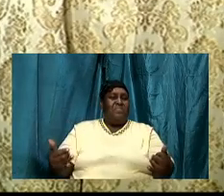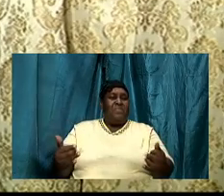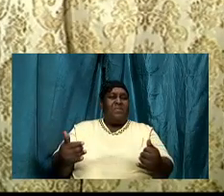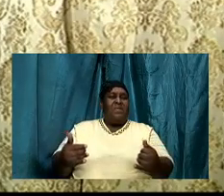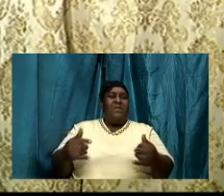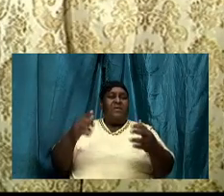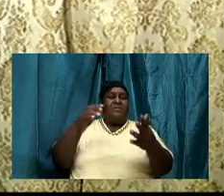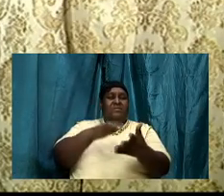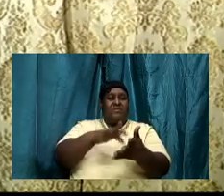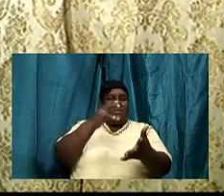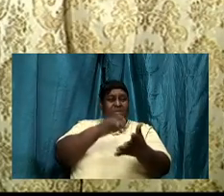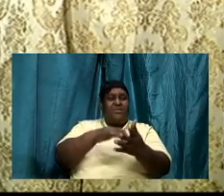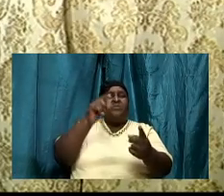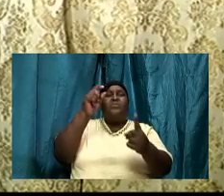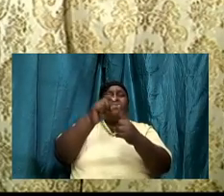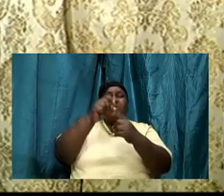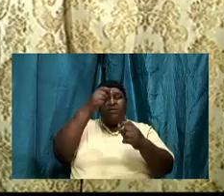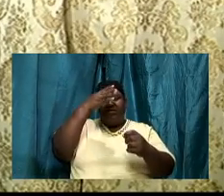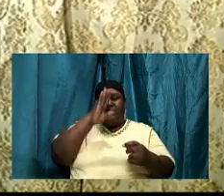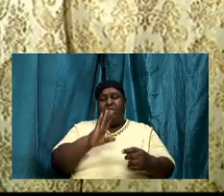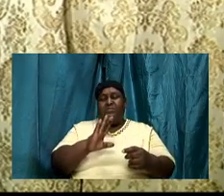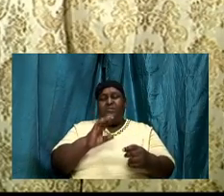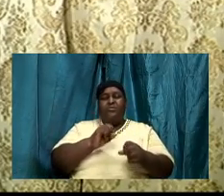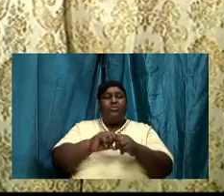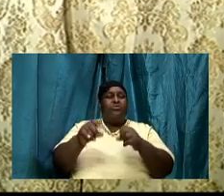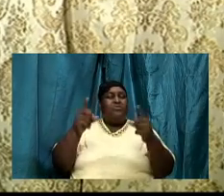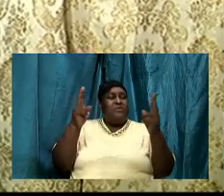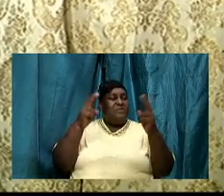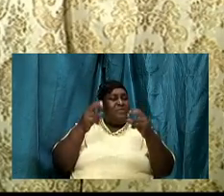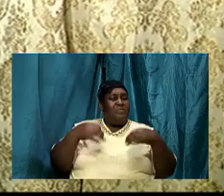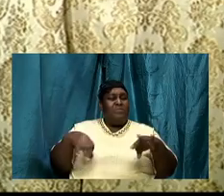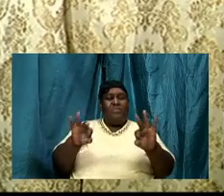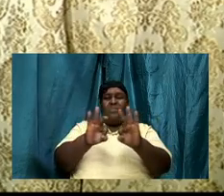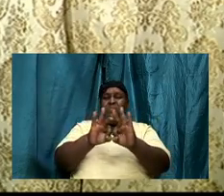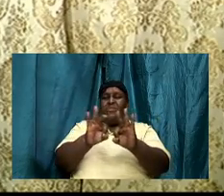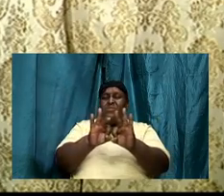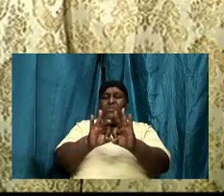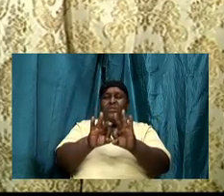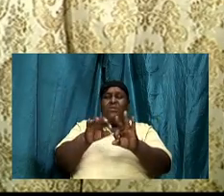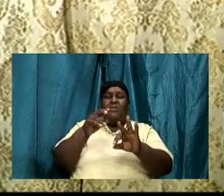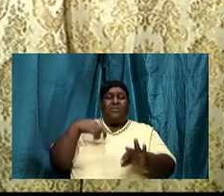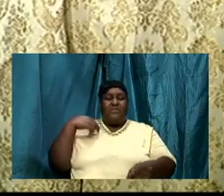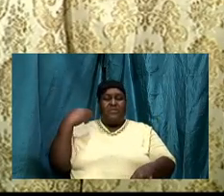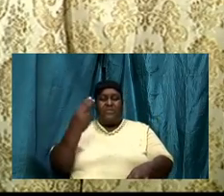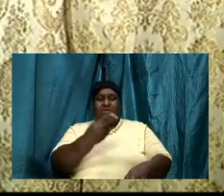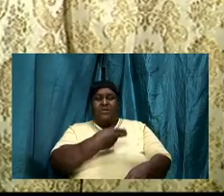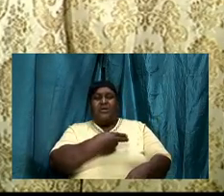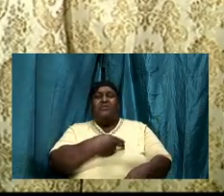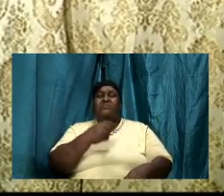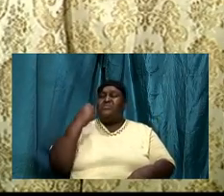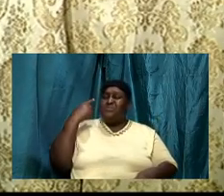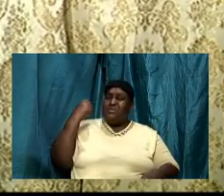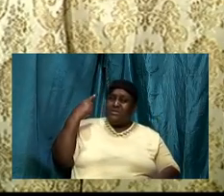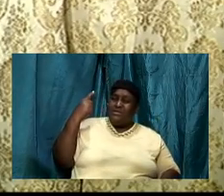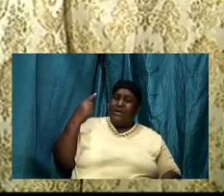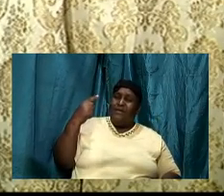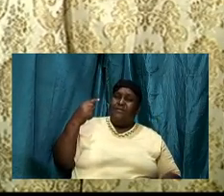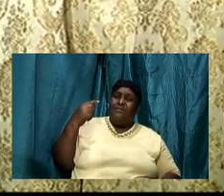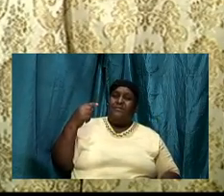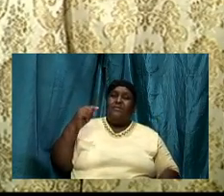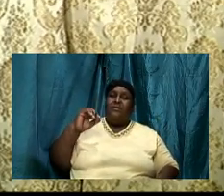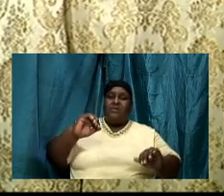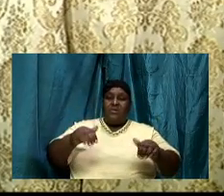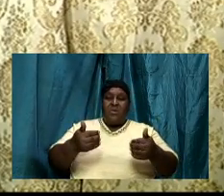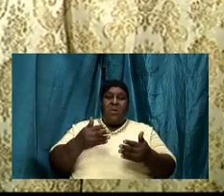in the Word, it is so very important for us to understand how